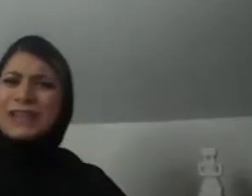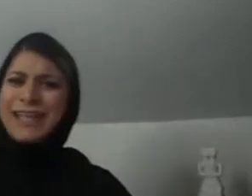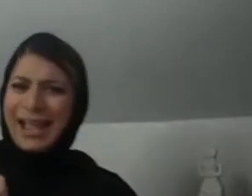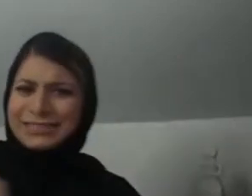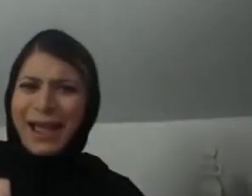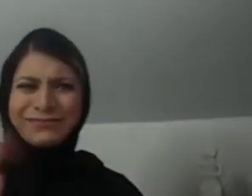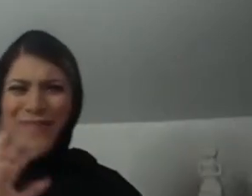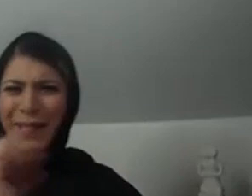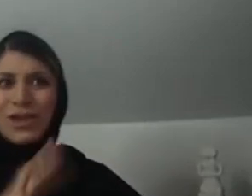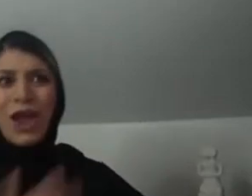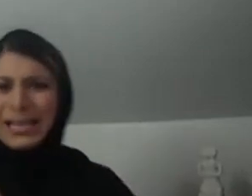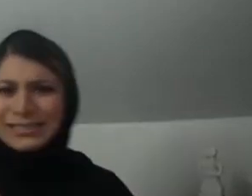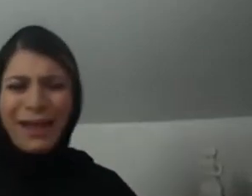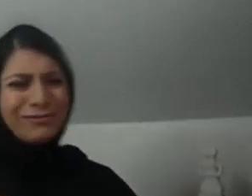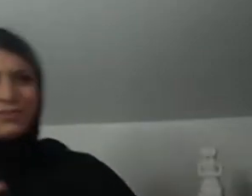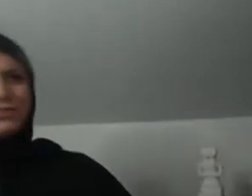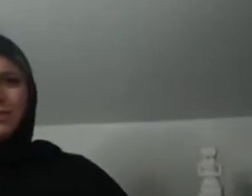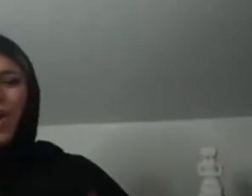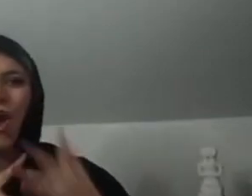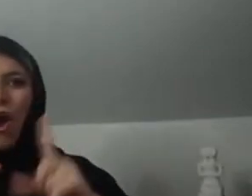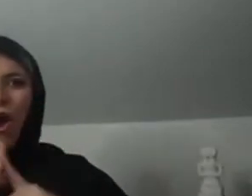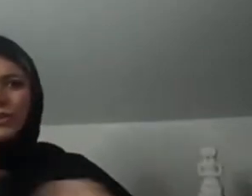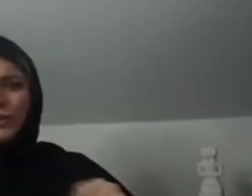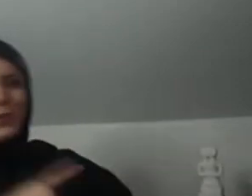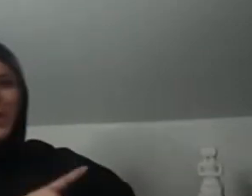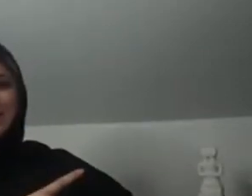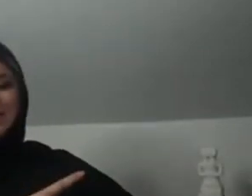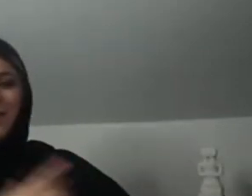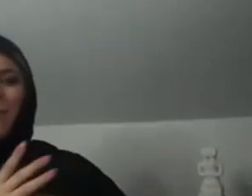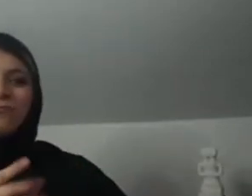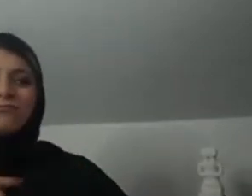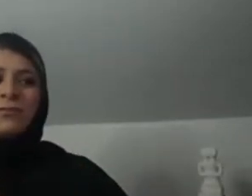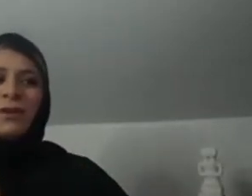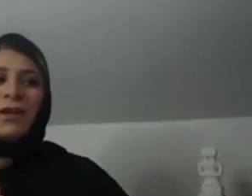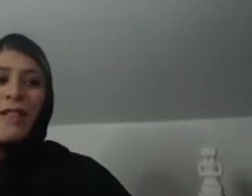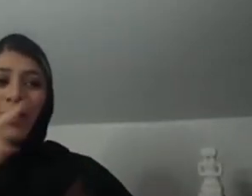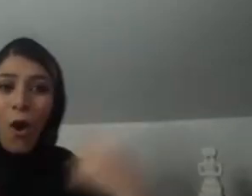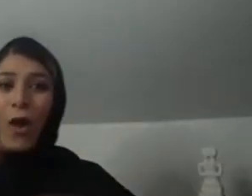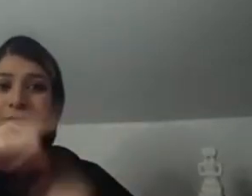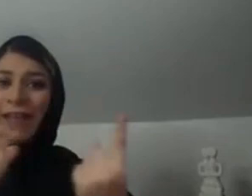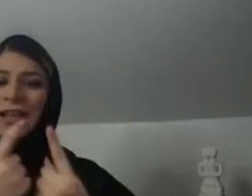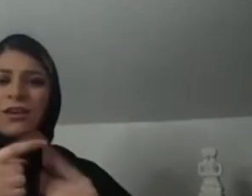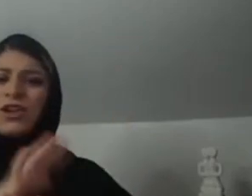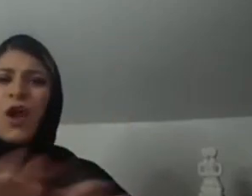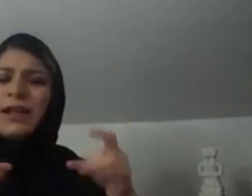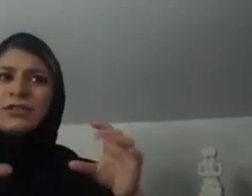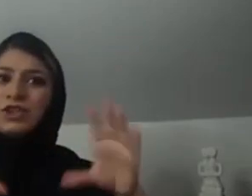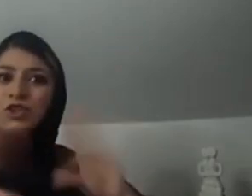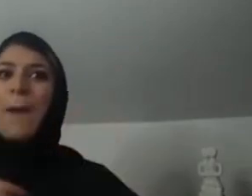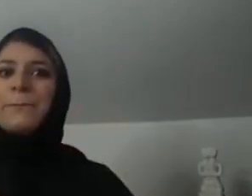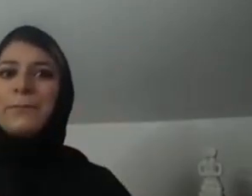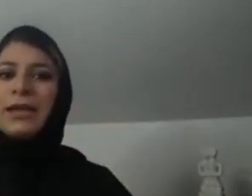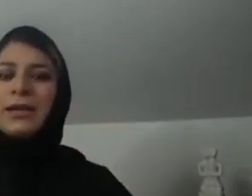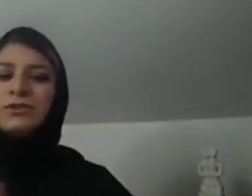commonplace that, uh, you know, uh, a Muslim female is, is, is in this industry and